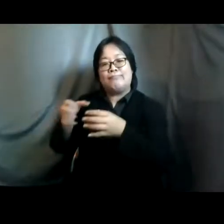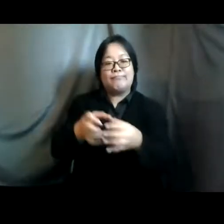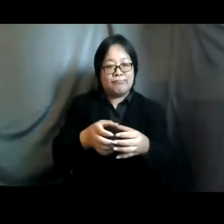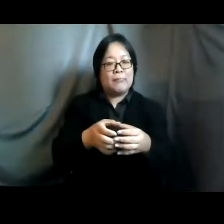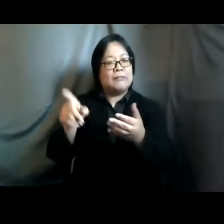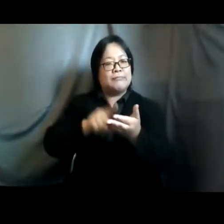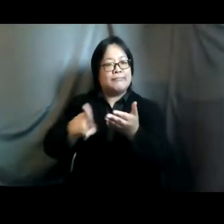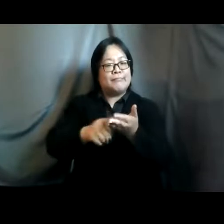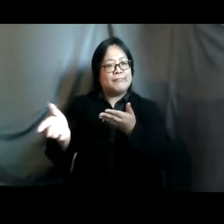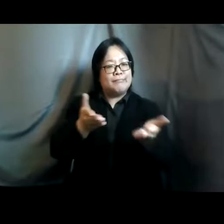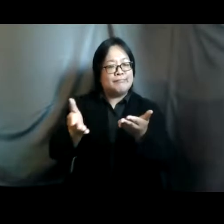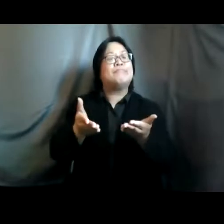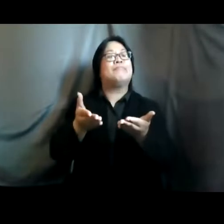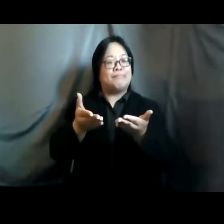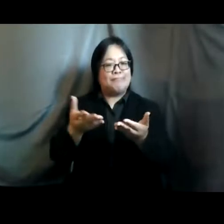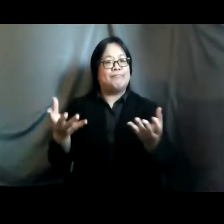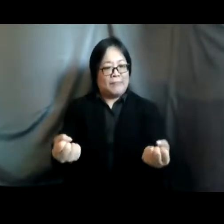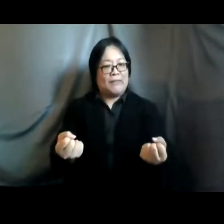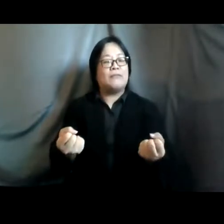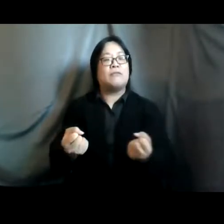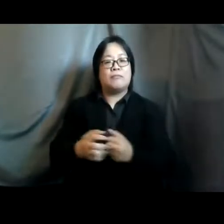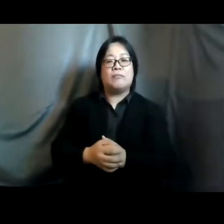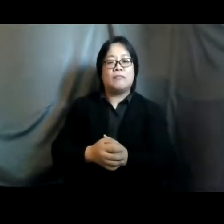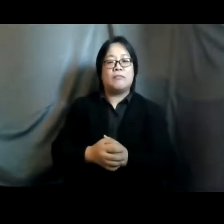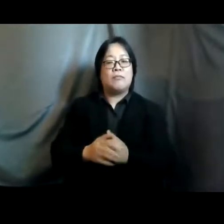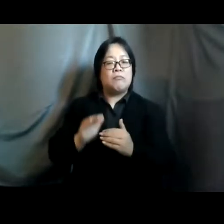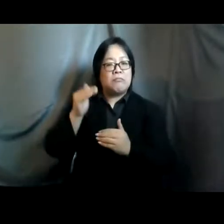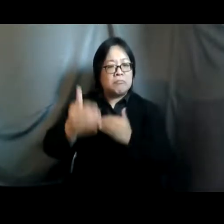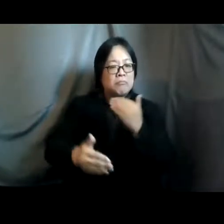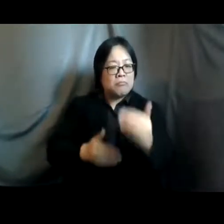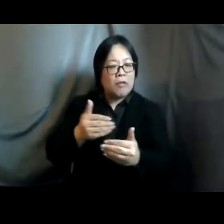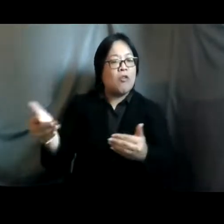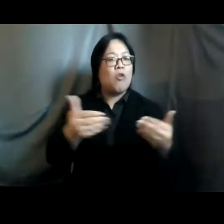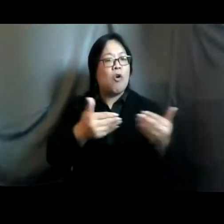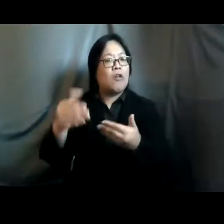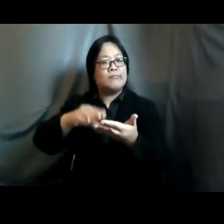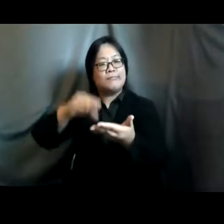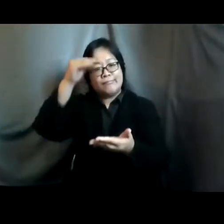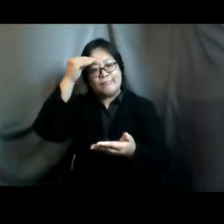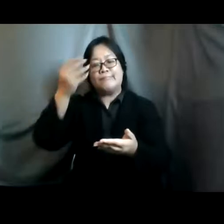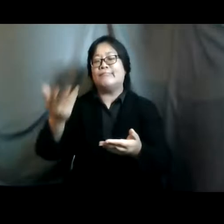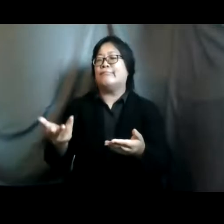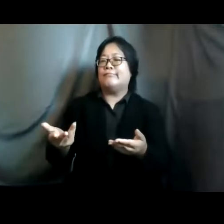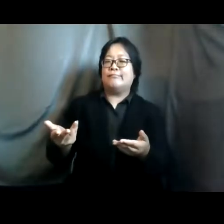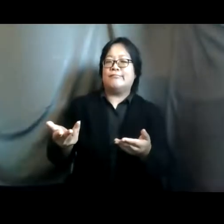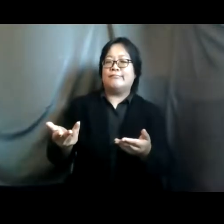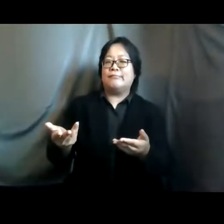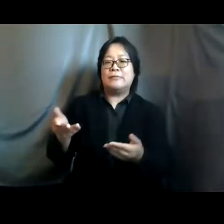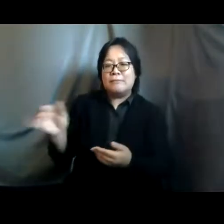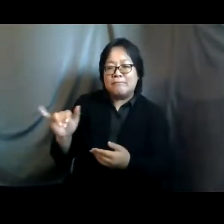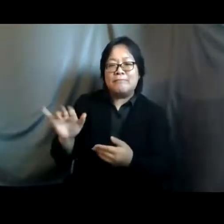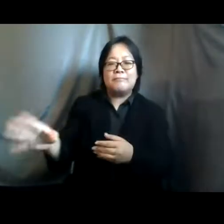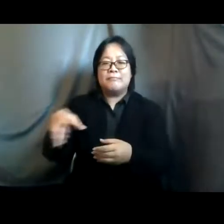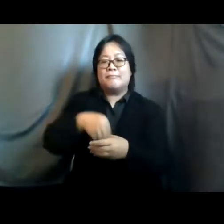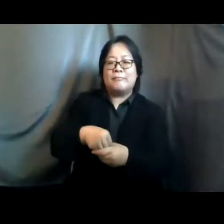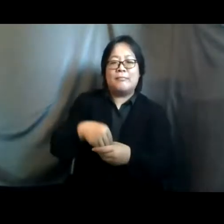from the help of fpn so later she continued with her studies as well um she also joined as a